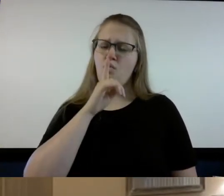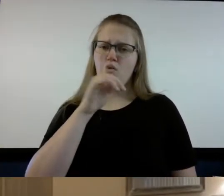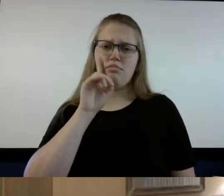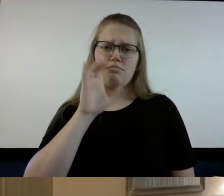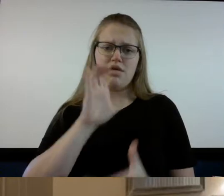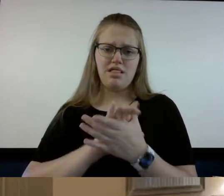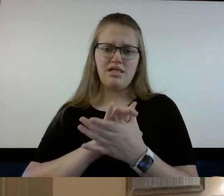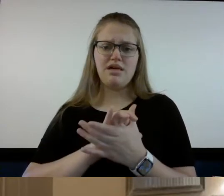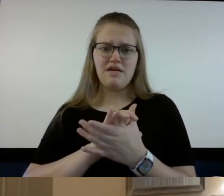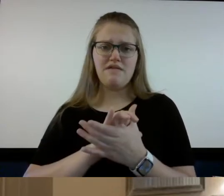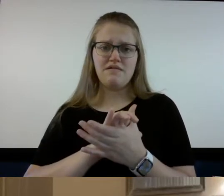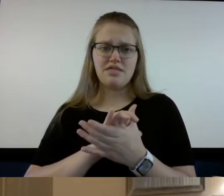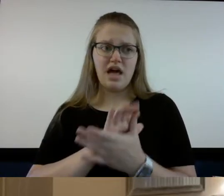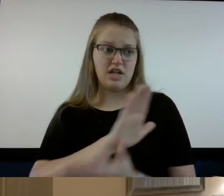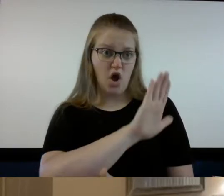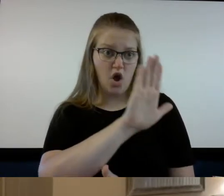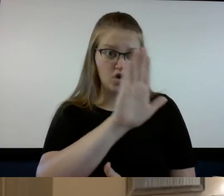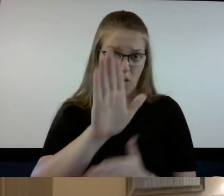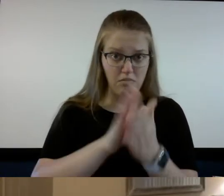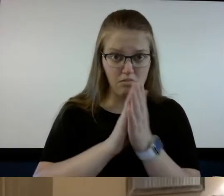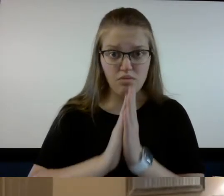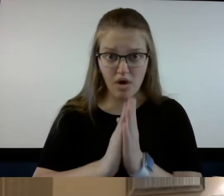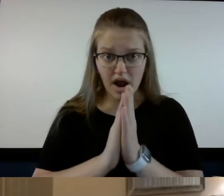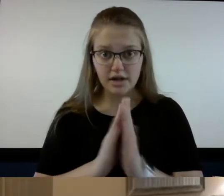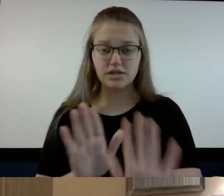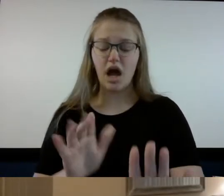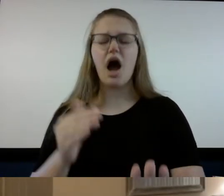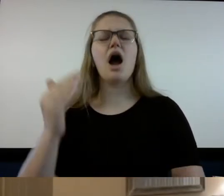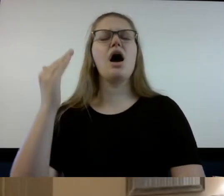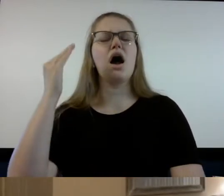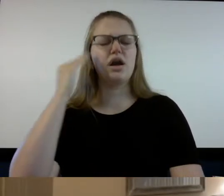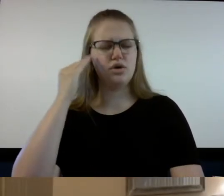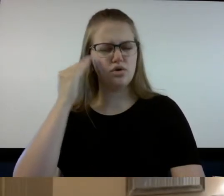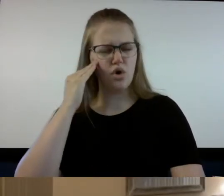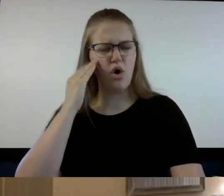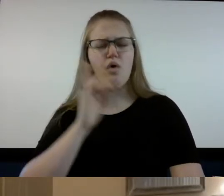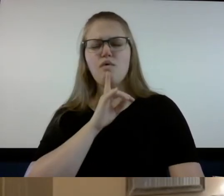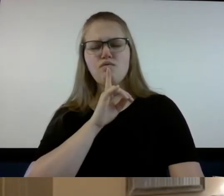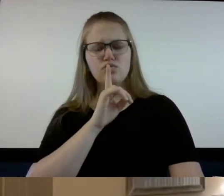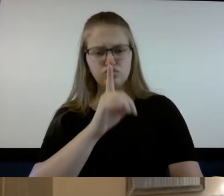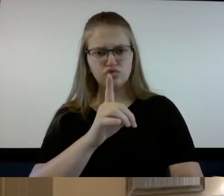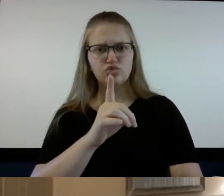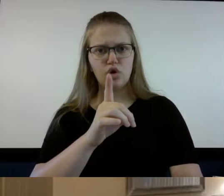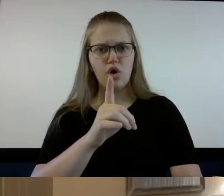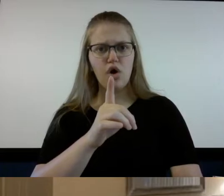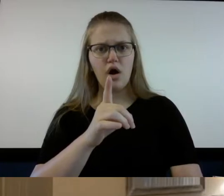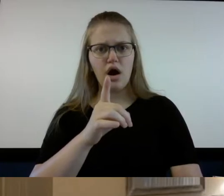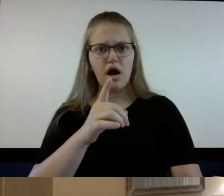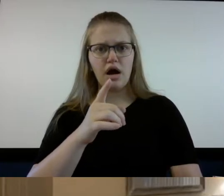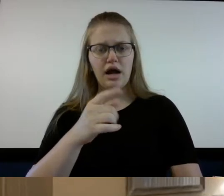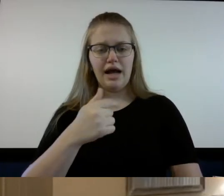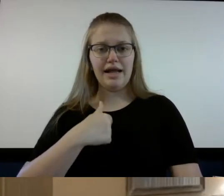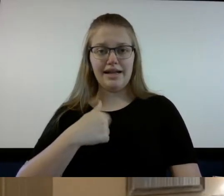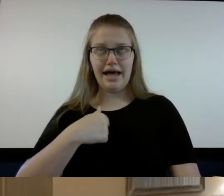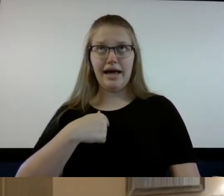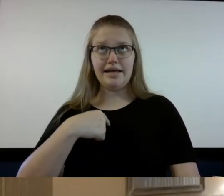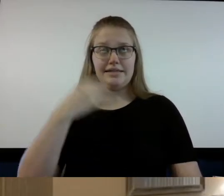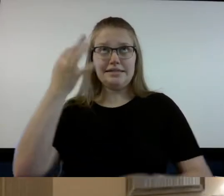uh the prayers that were made I know I I came to grips with it that I wasn't going to make it